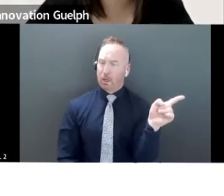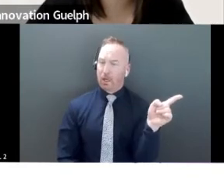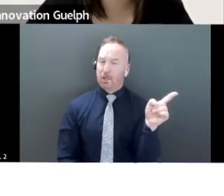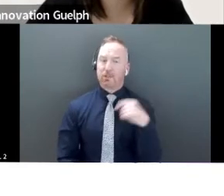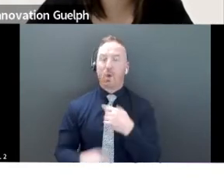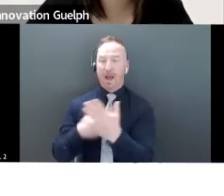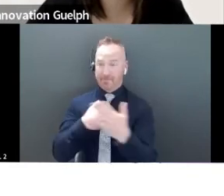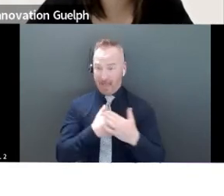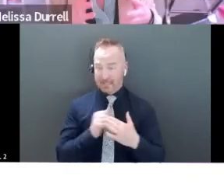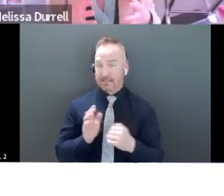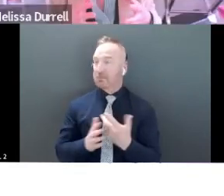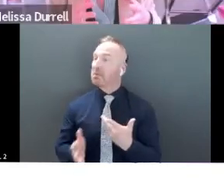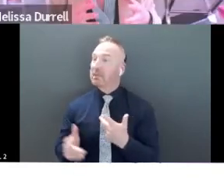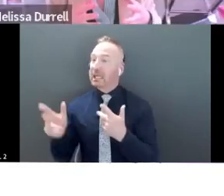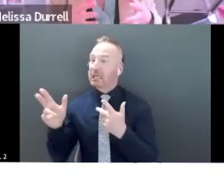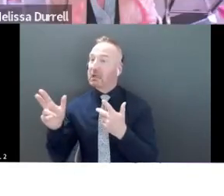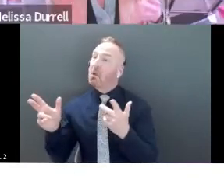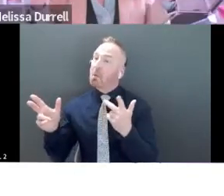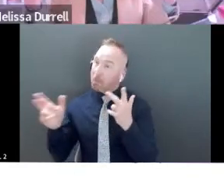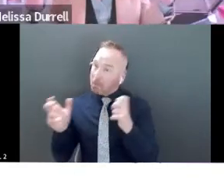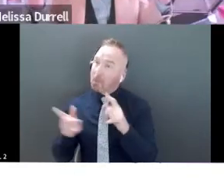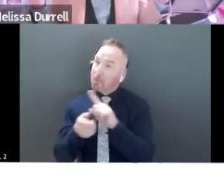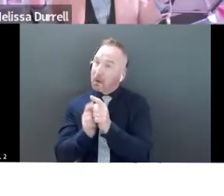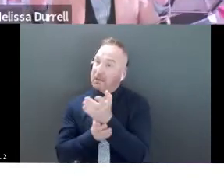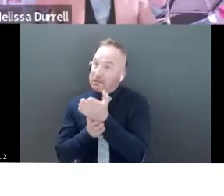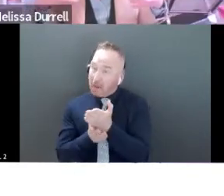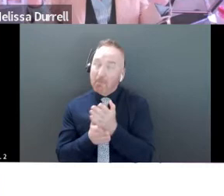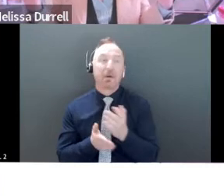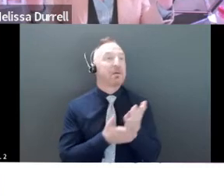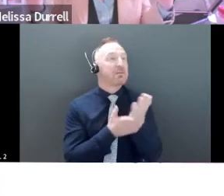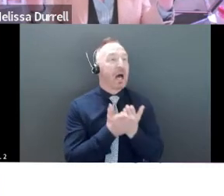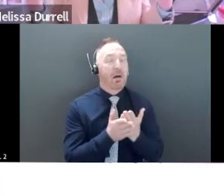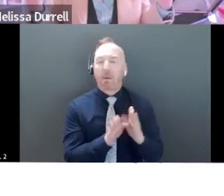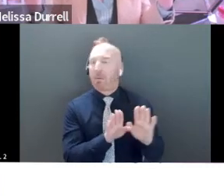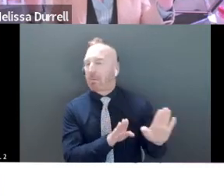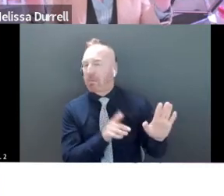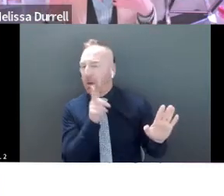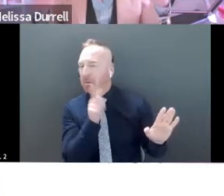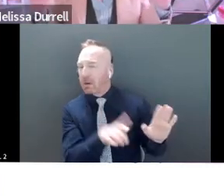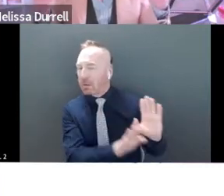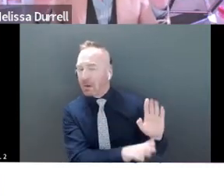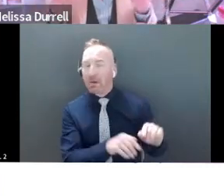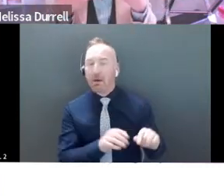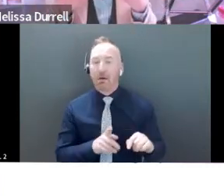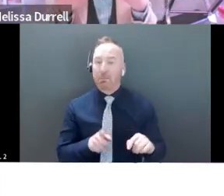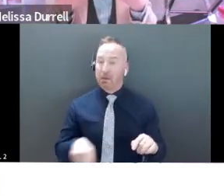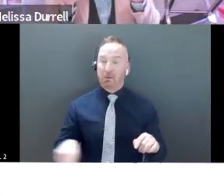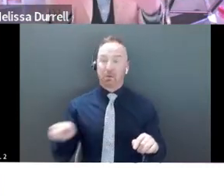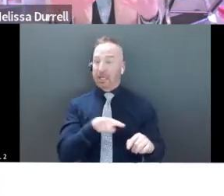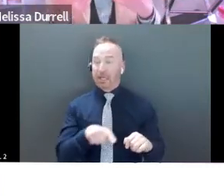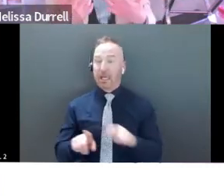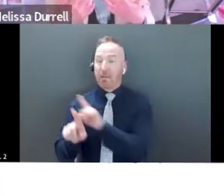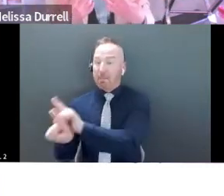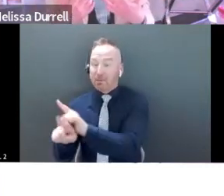stuff that you do like. But at the end of the day, you know, none of us mentors or specialists are the ones that are going to be, you know,